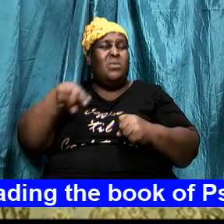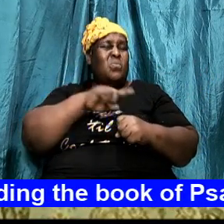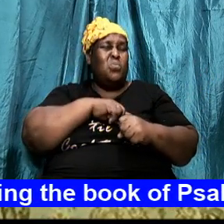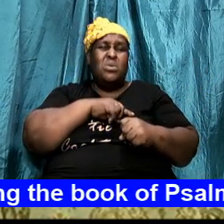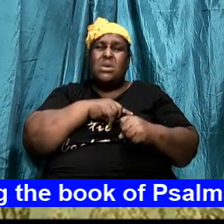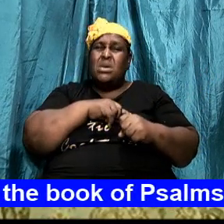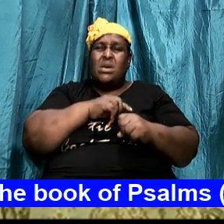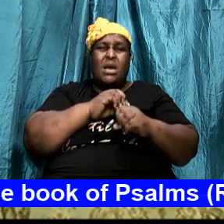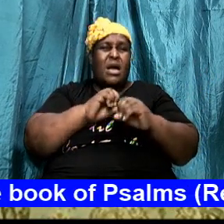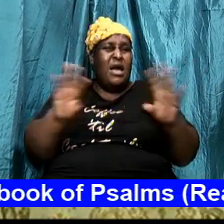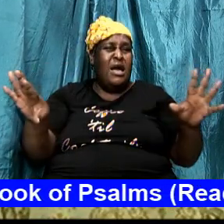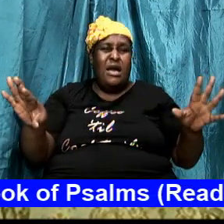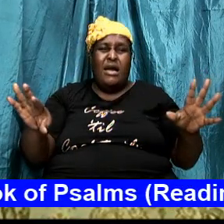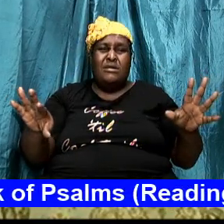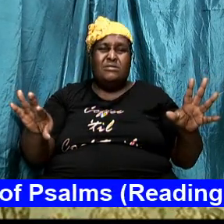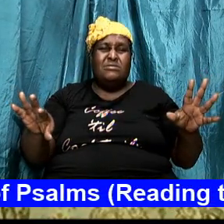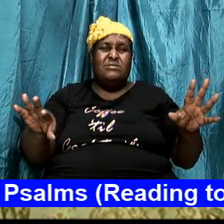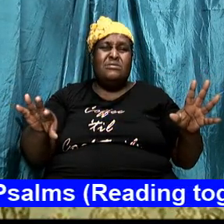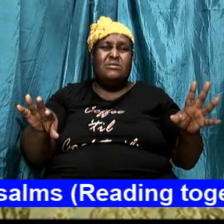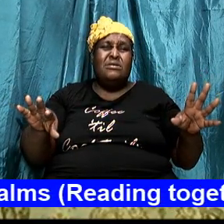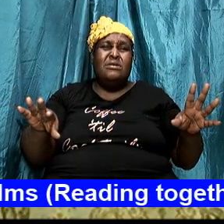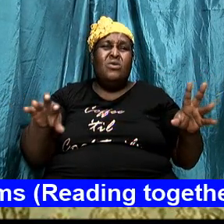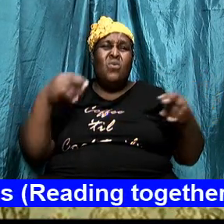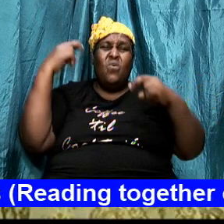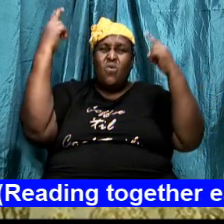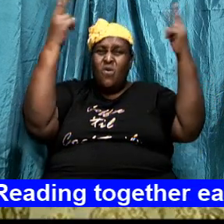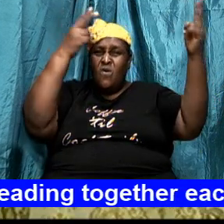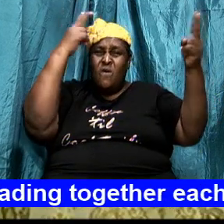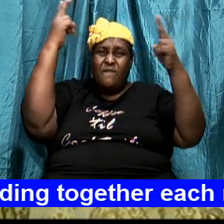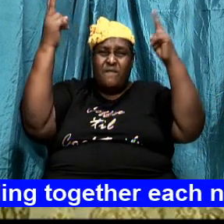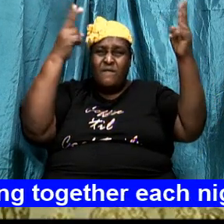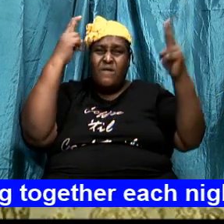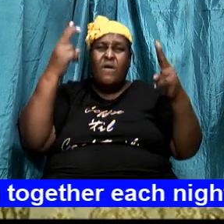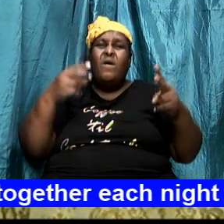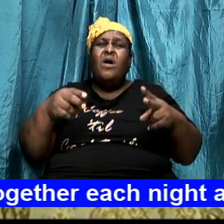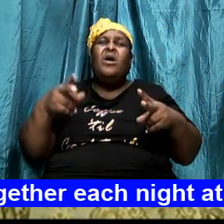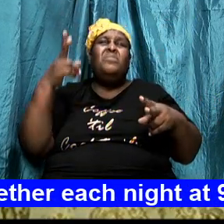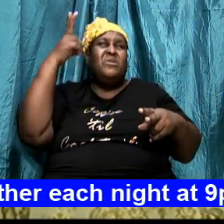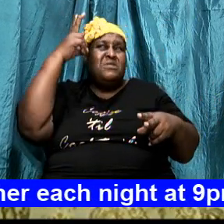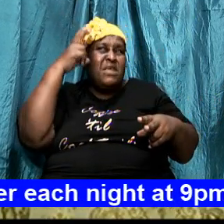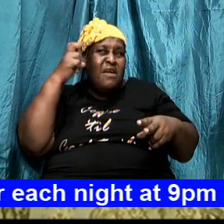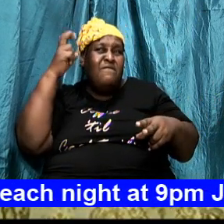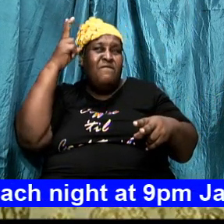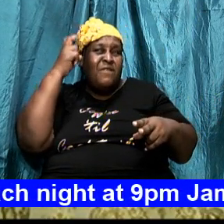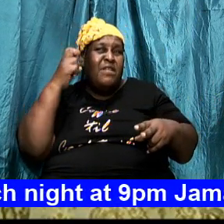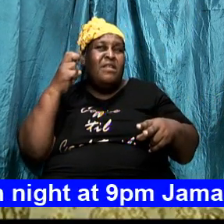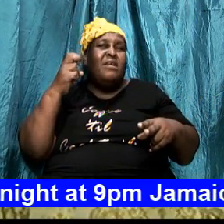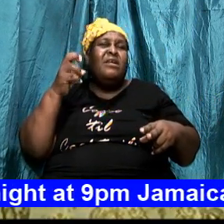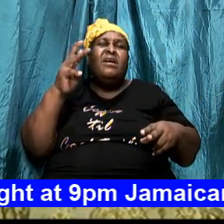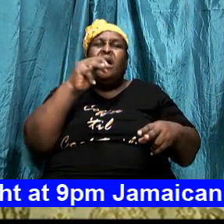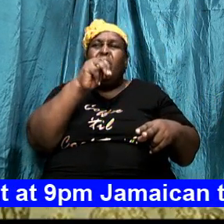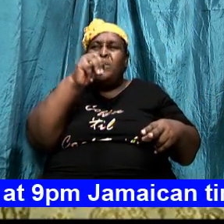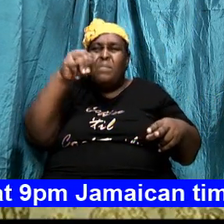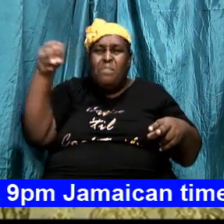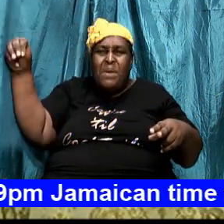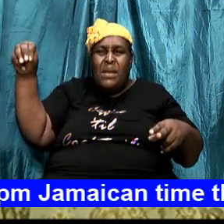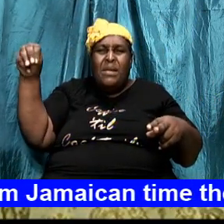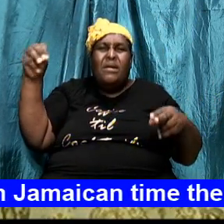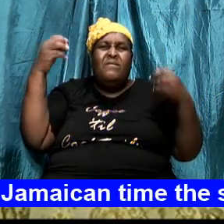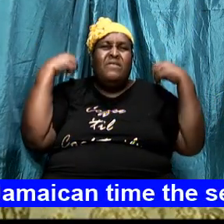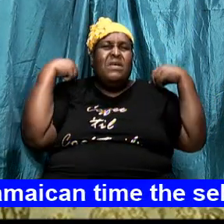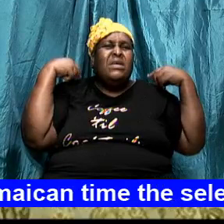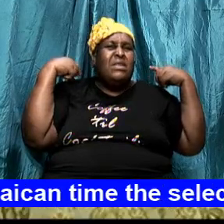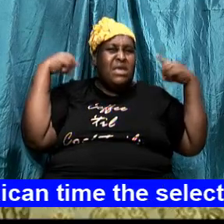that in order to overcome the adversary, in order to overcome his minions that he sends against us.